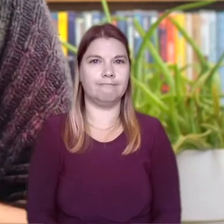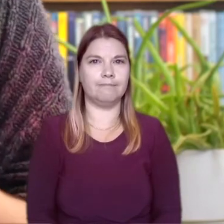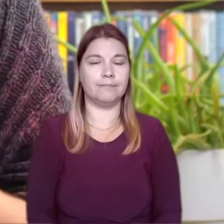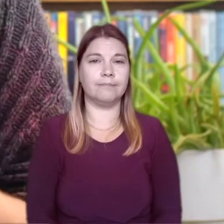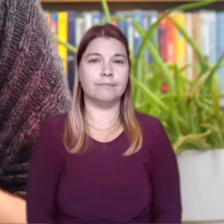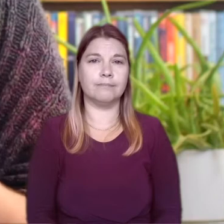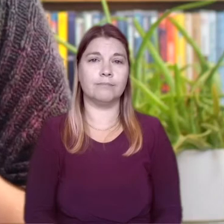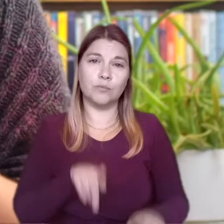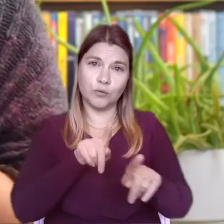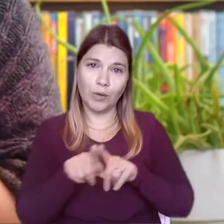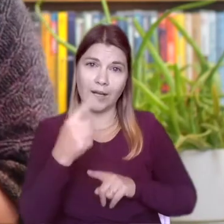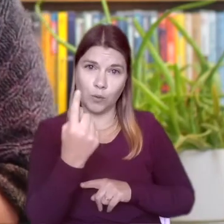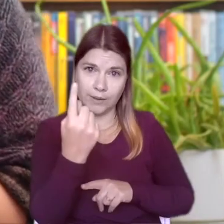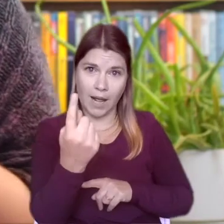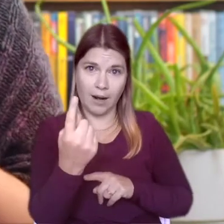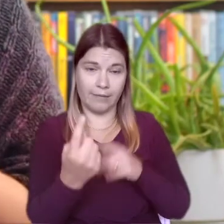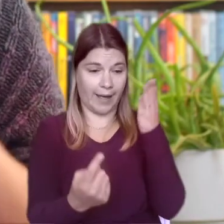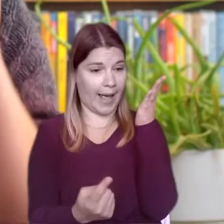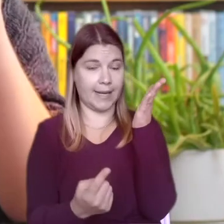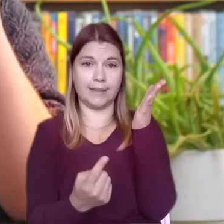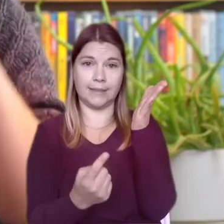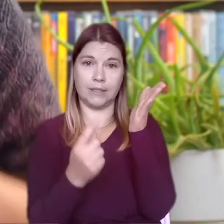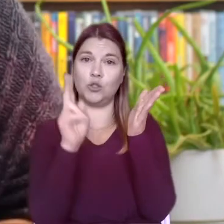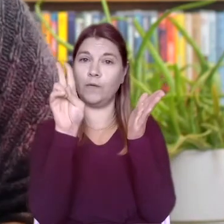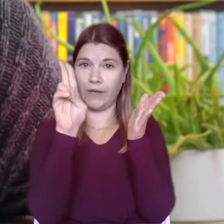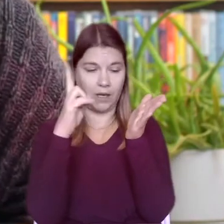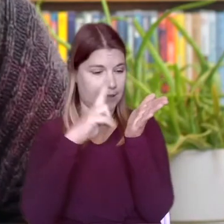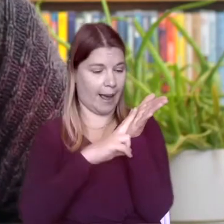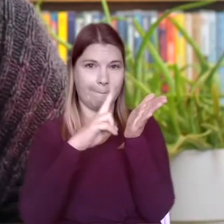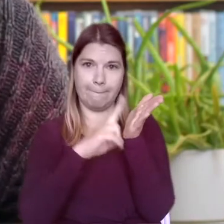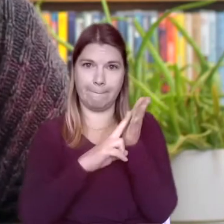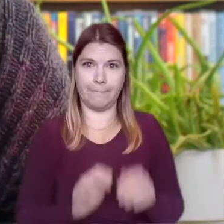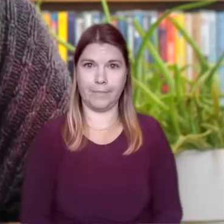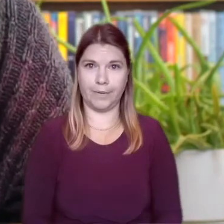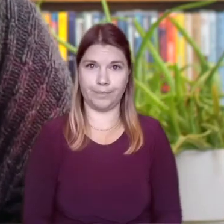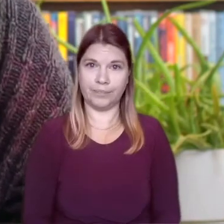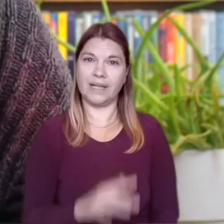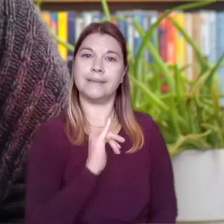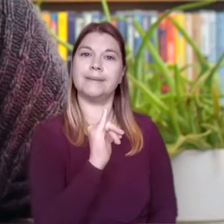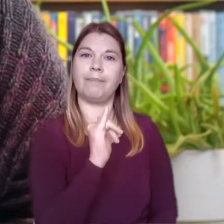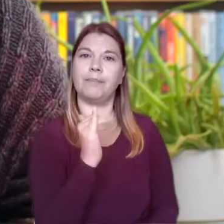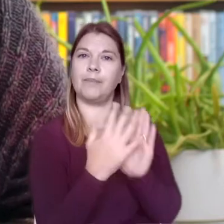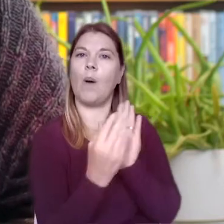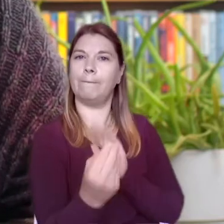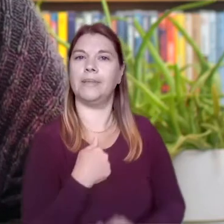Try tapping the palm of your hand with two fingers. I'll do it too.